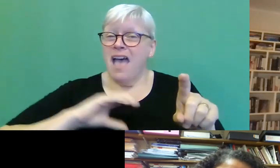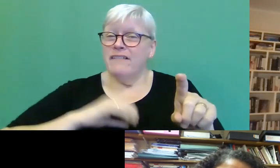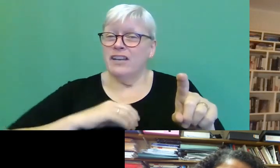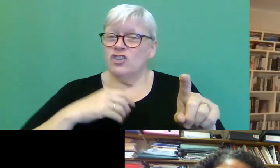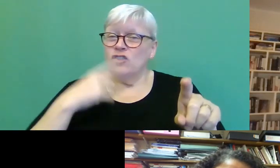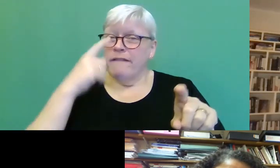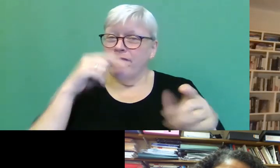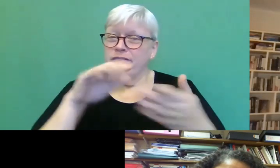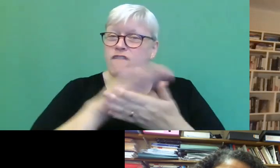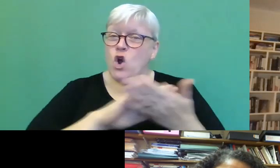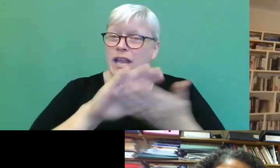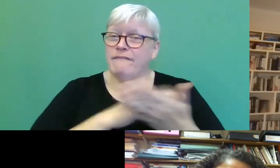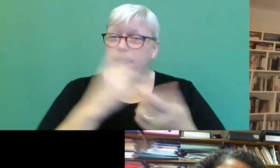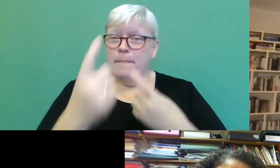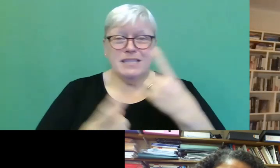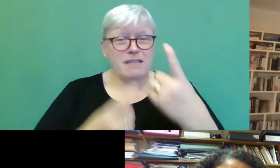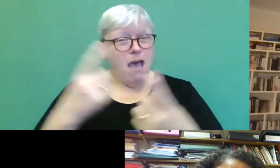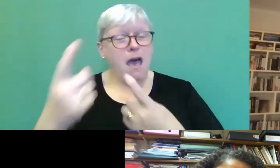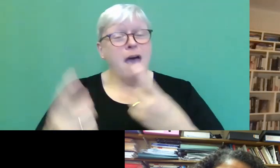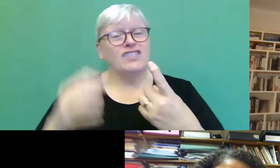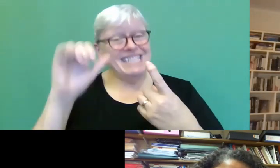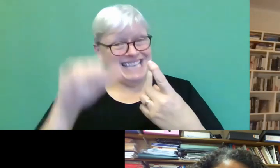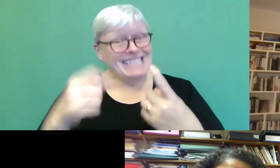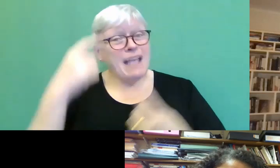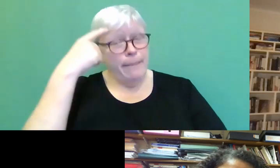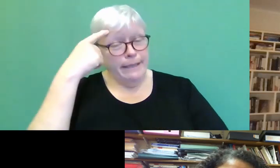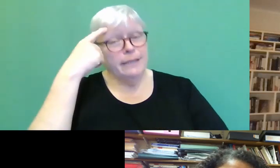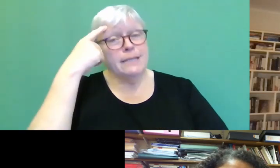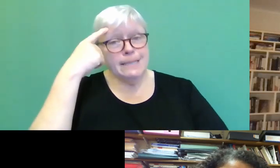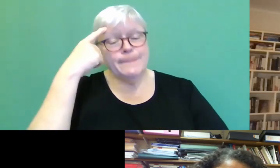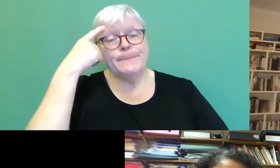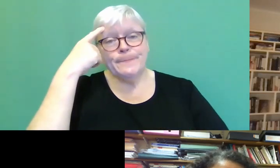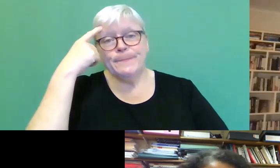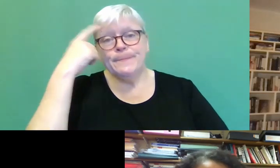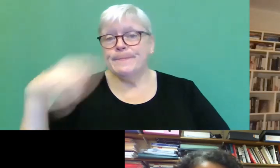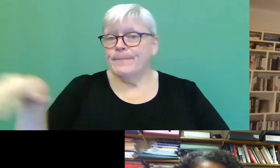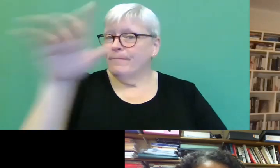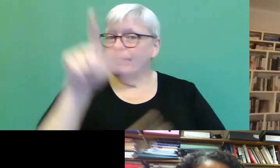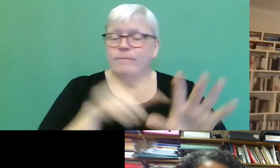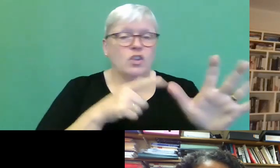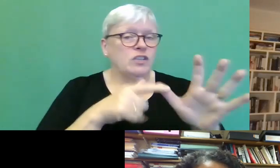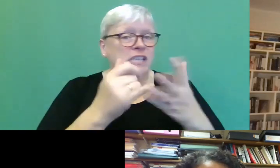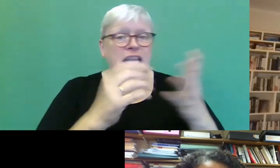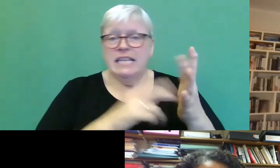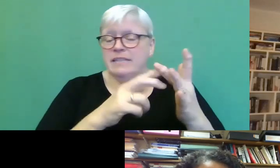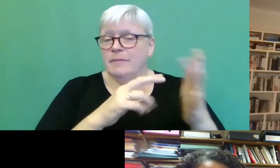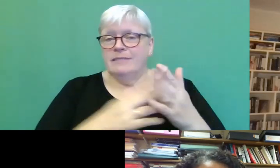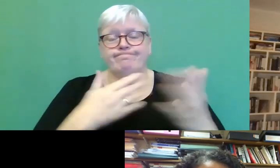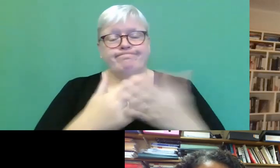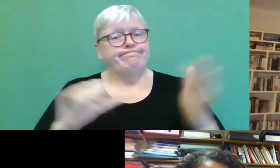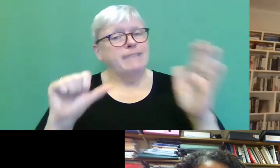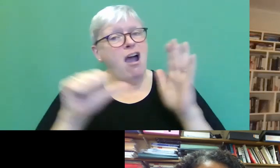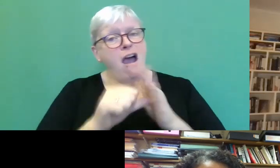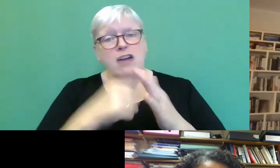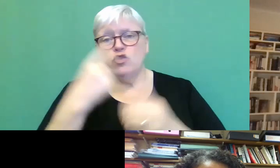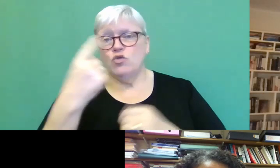I think, um, you know, for all Yasmin's beating up on herself. In the end, is